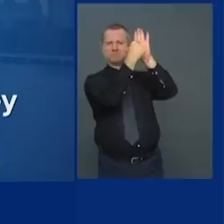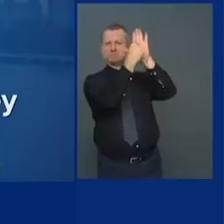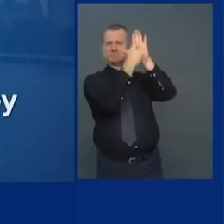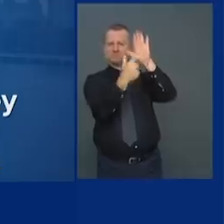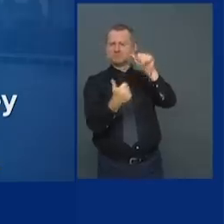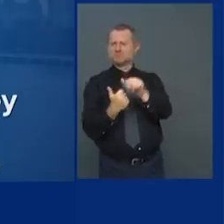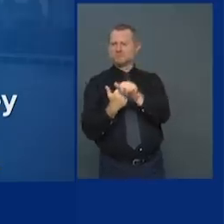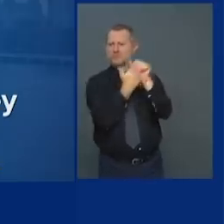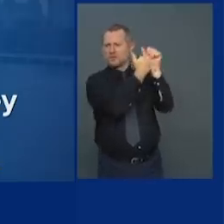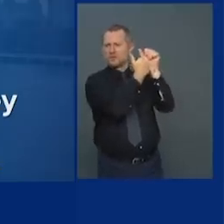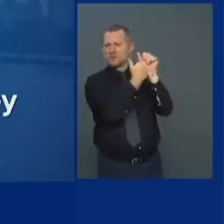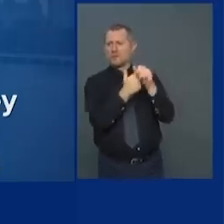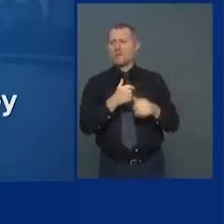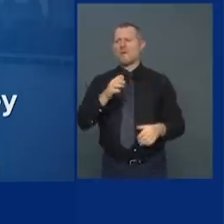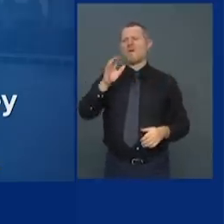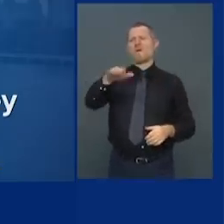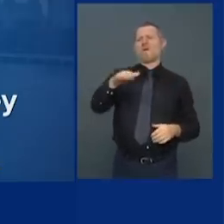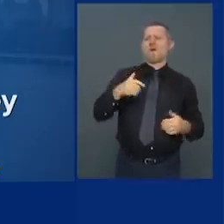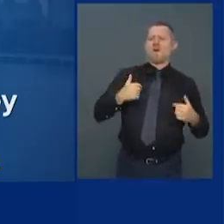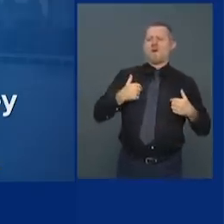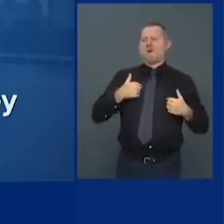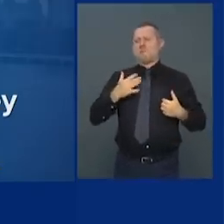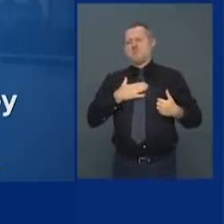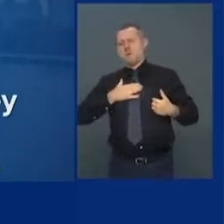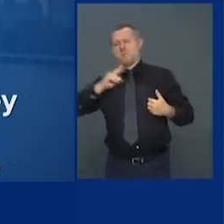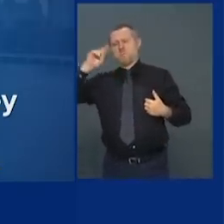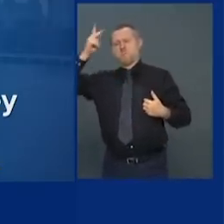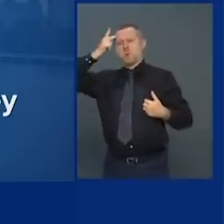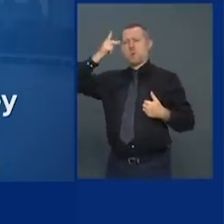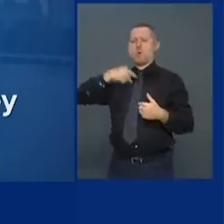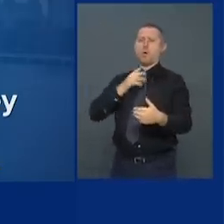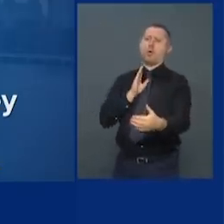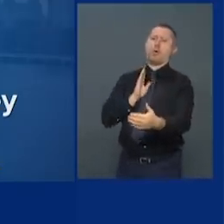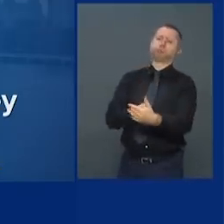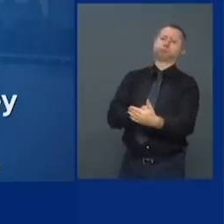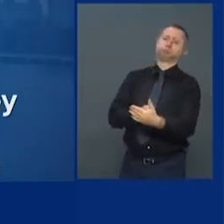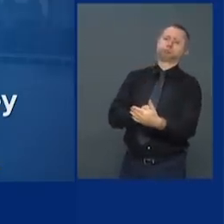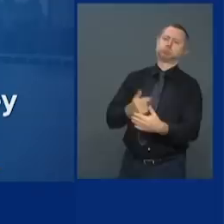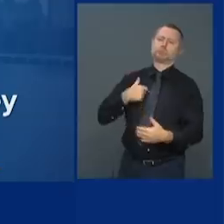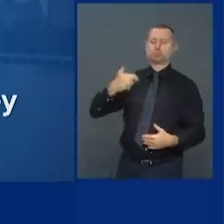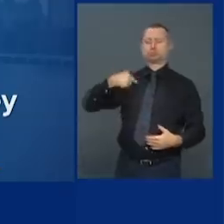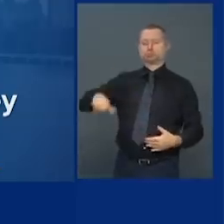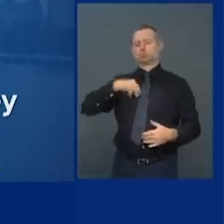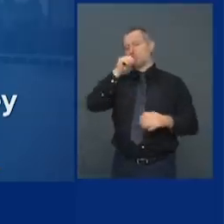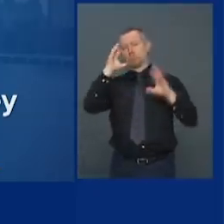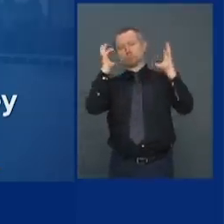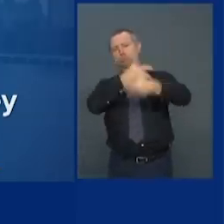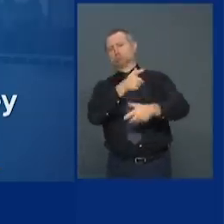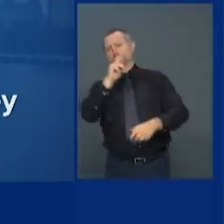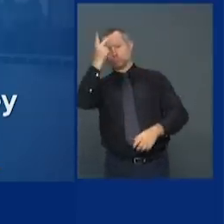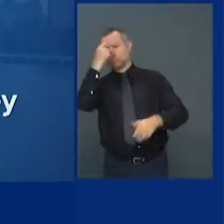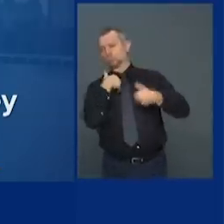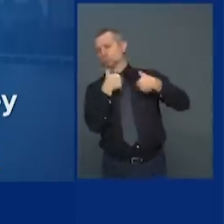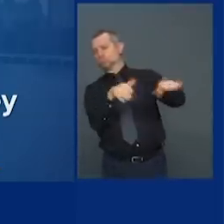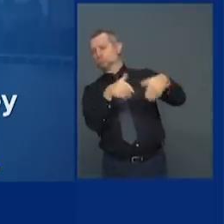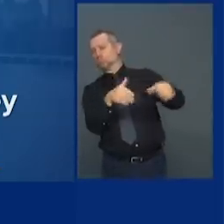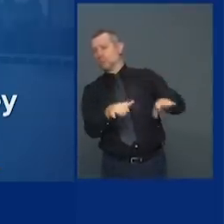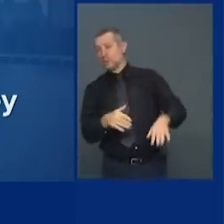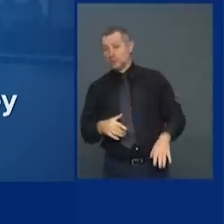Well, I'm politically opposed to masks. I'm religiously opposed to masks. I'm ideologically opposed to masks.